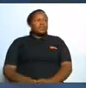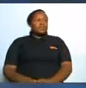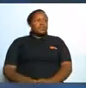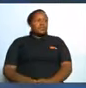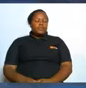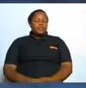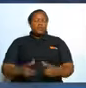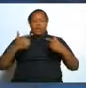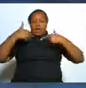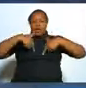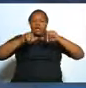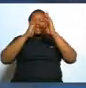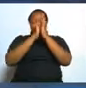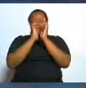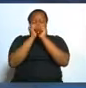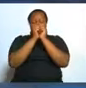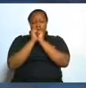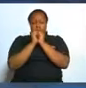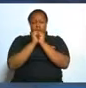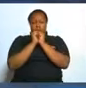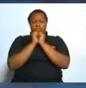let us pray together